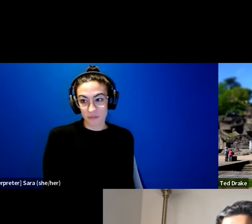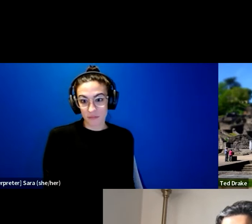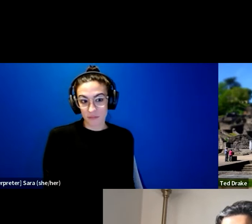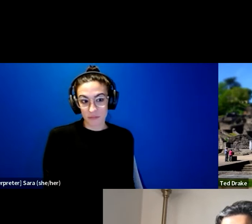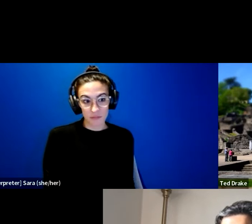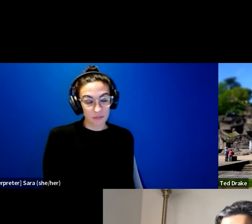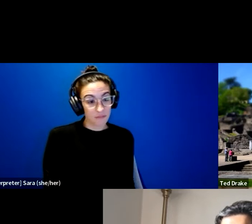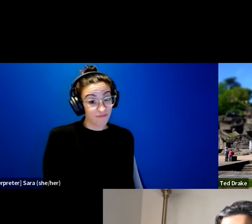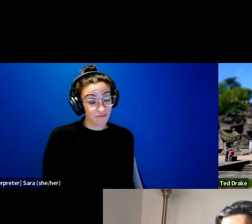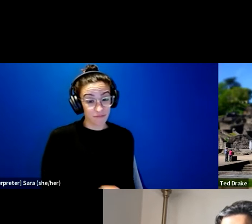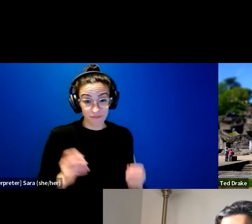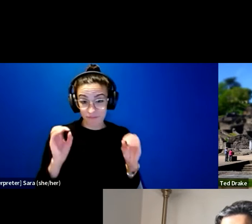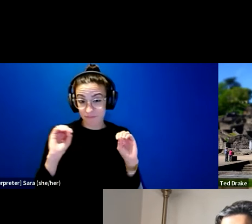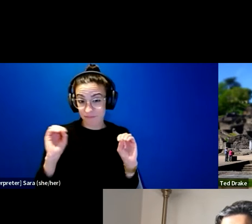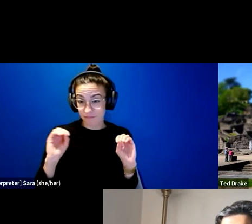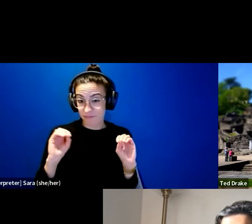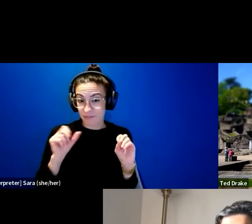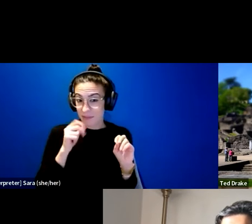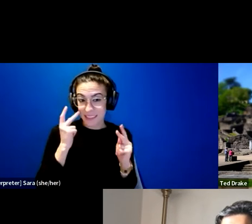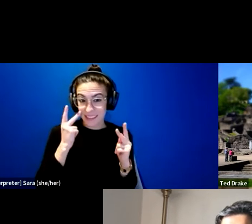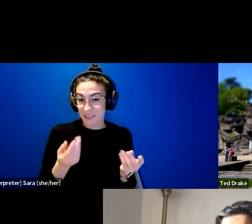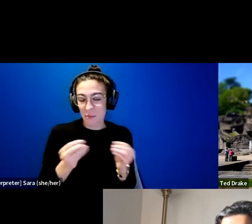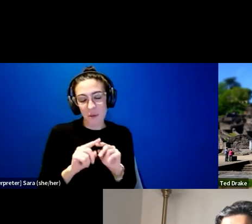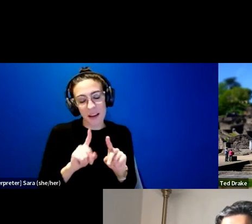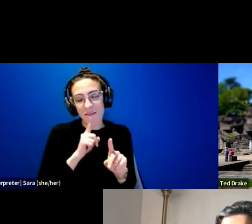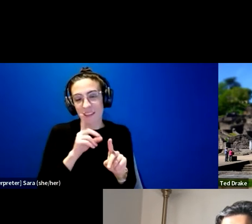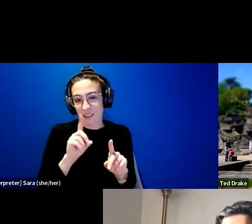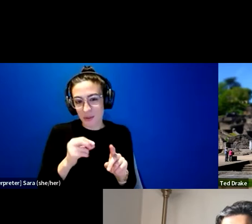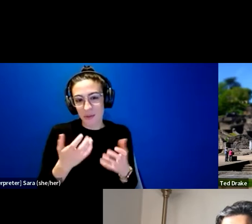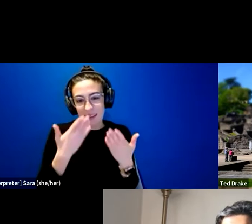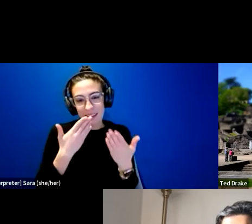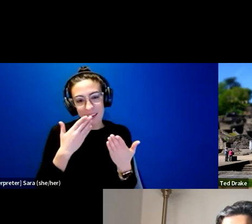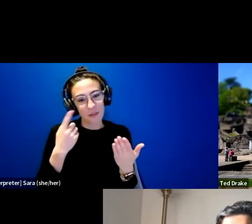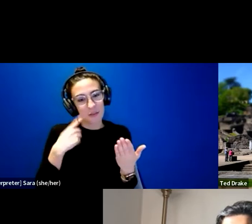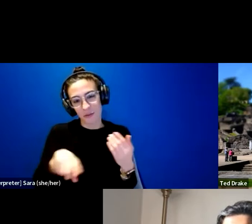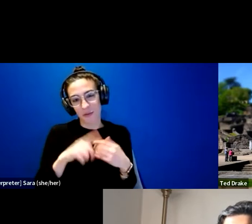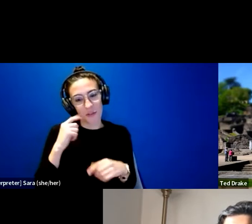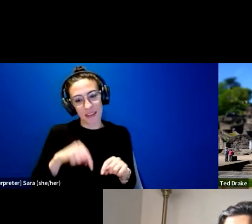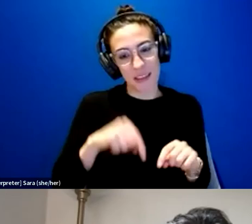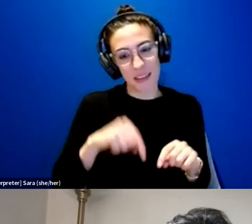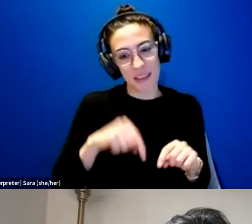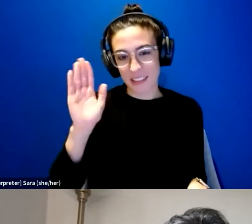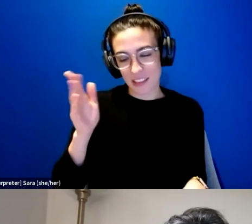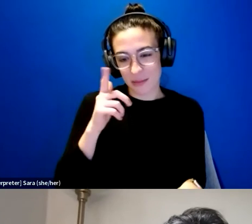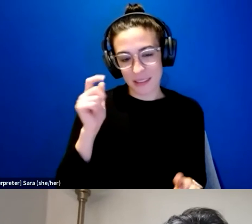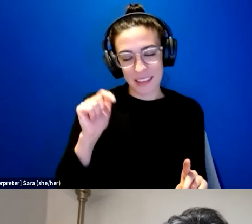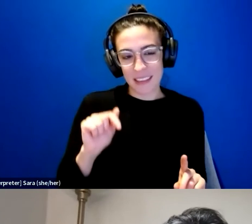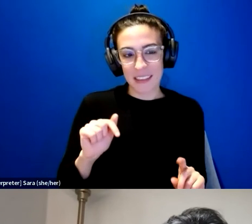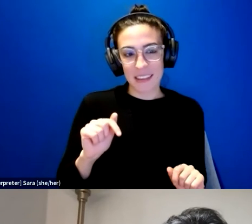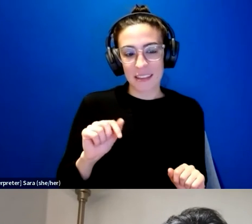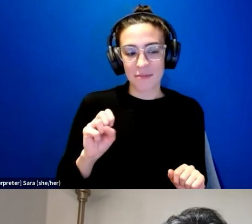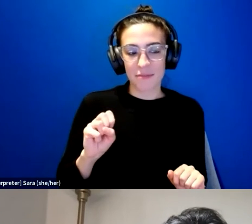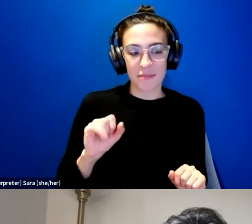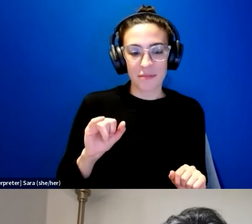Well, I'm not seeing any other questions, but I really do want to thank you for this presentation because Sylvia